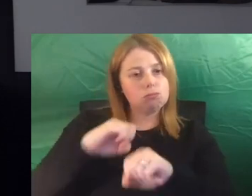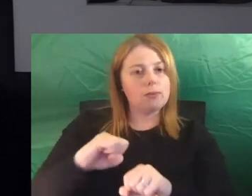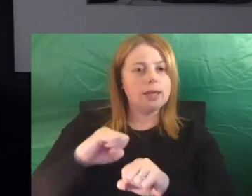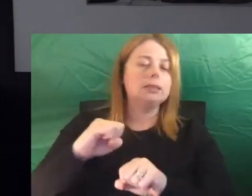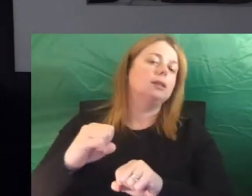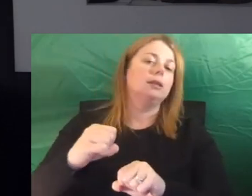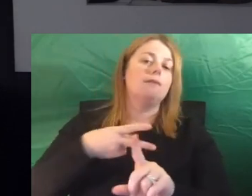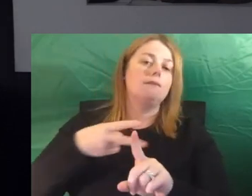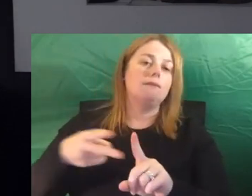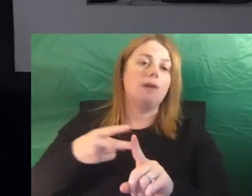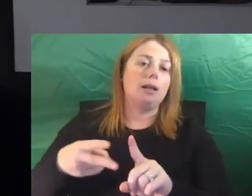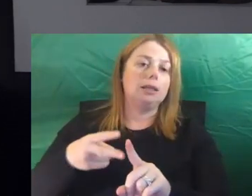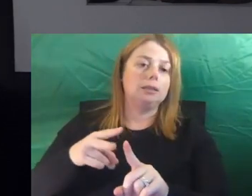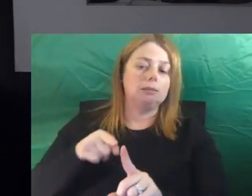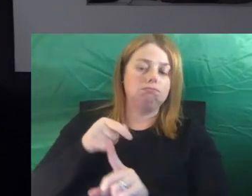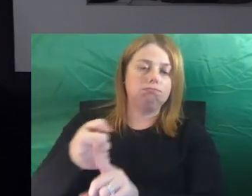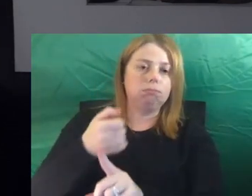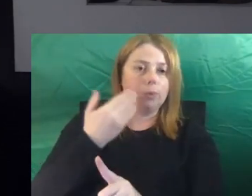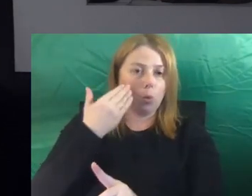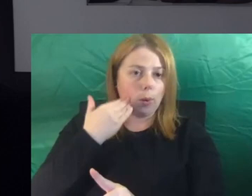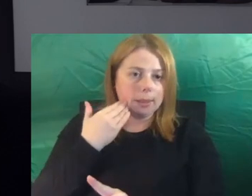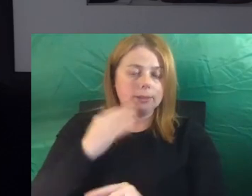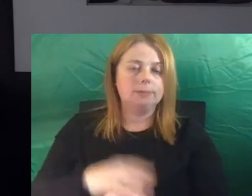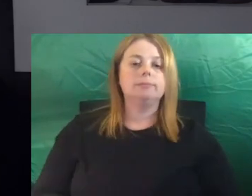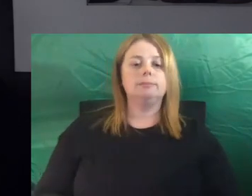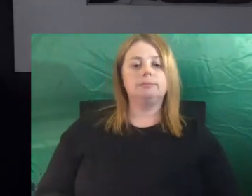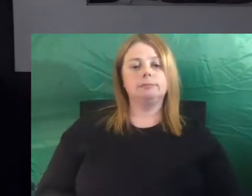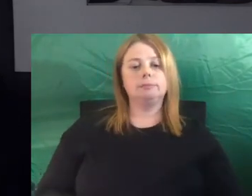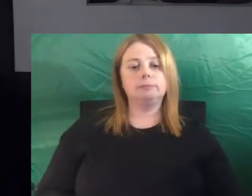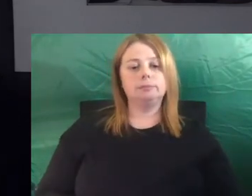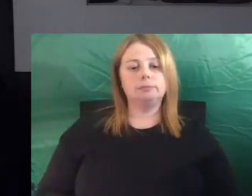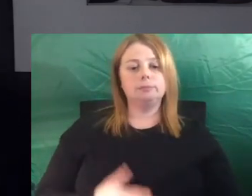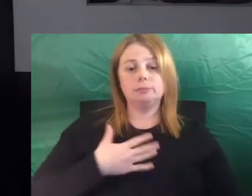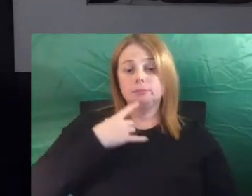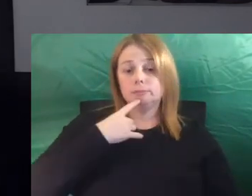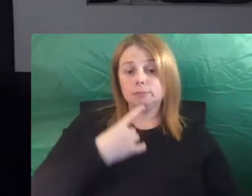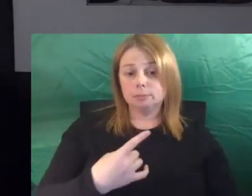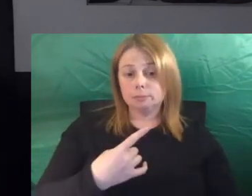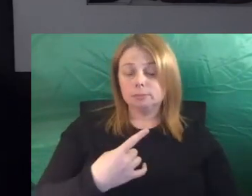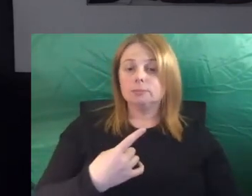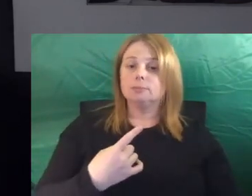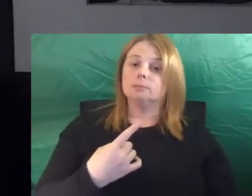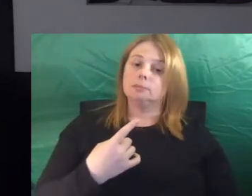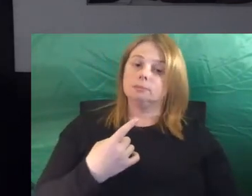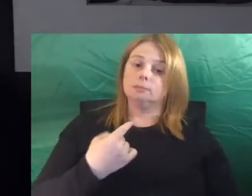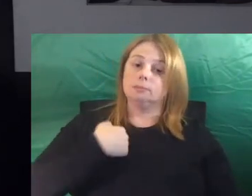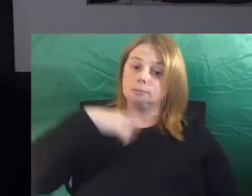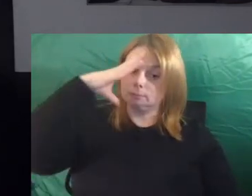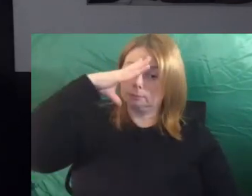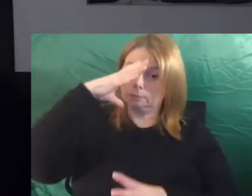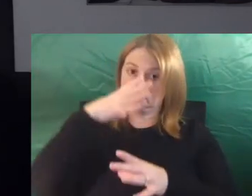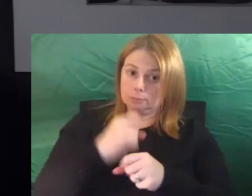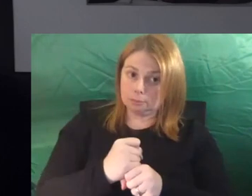violence against women. And I want to say from the outset that I believe as